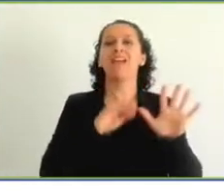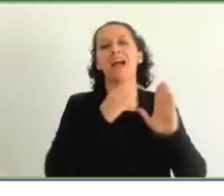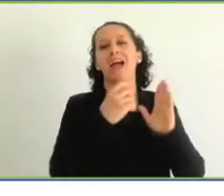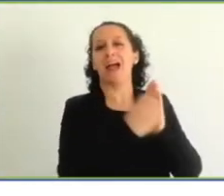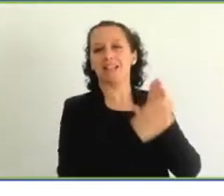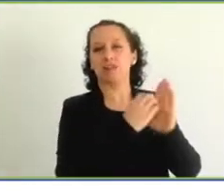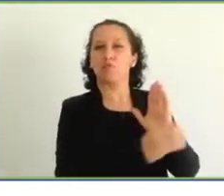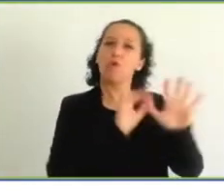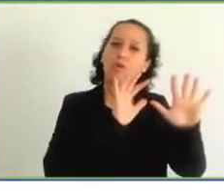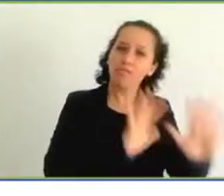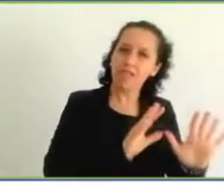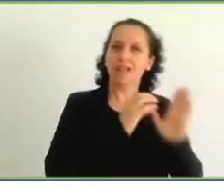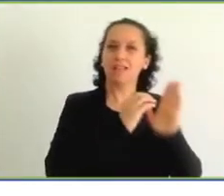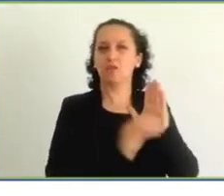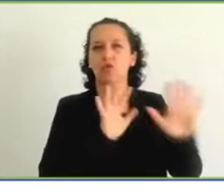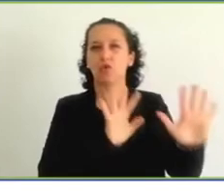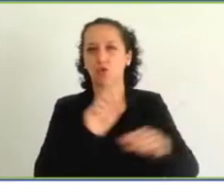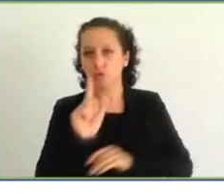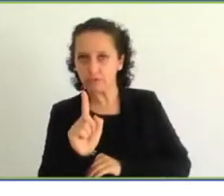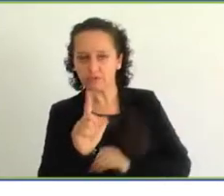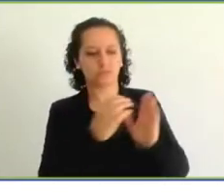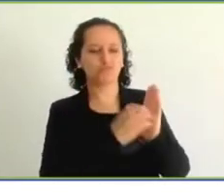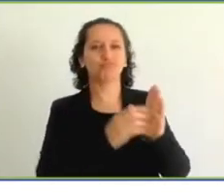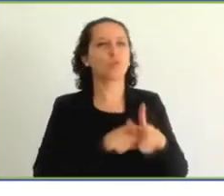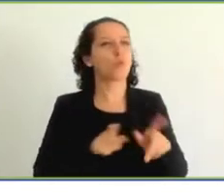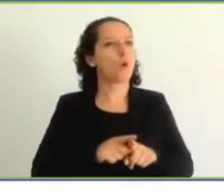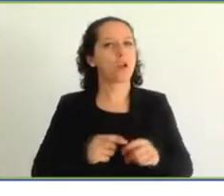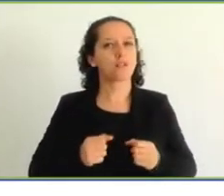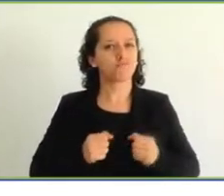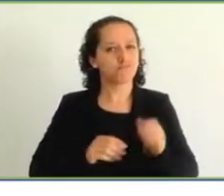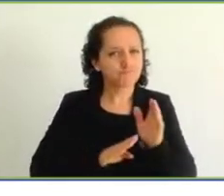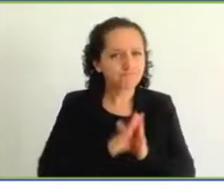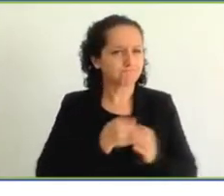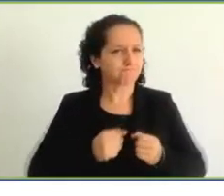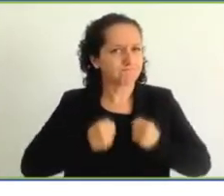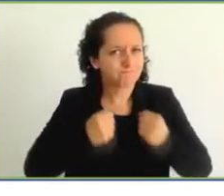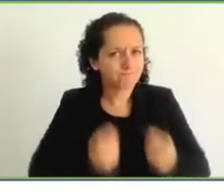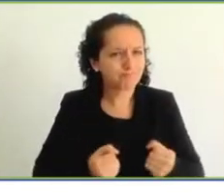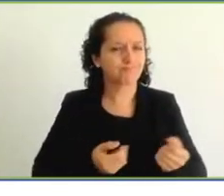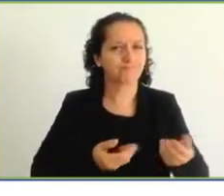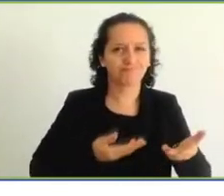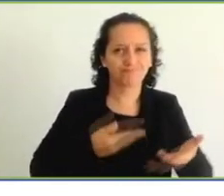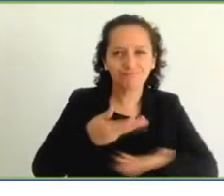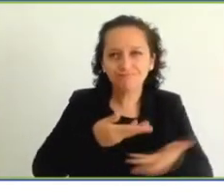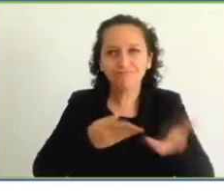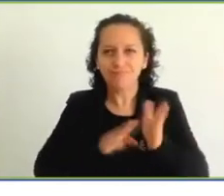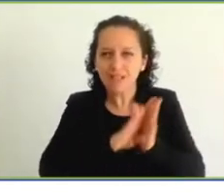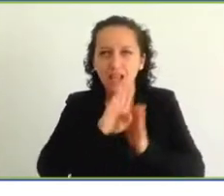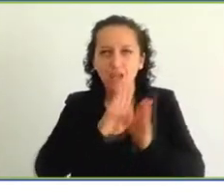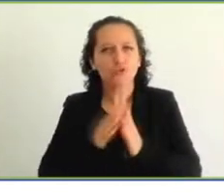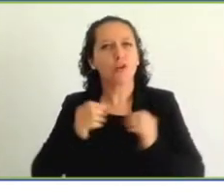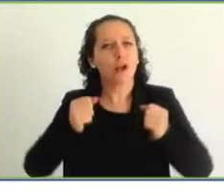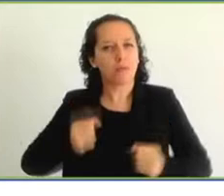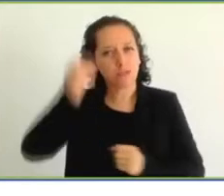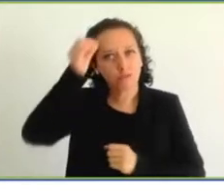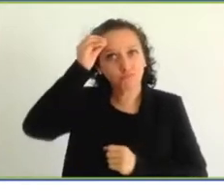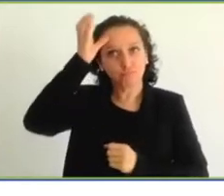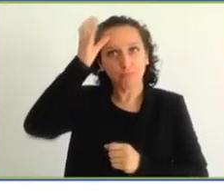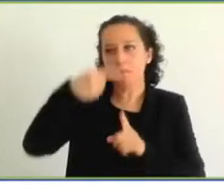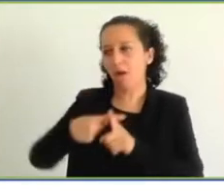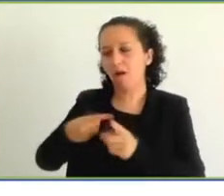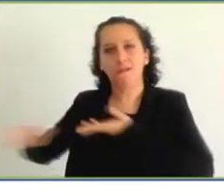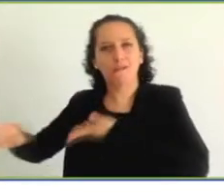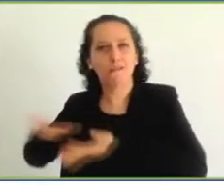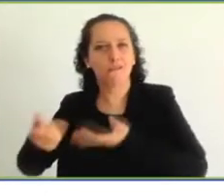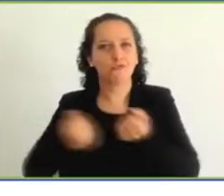and inter-island cooperation, 11-4, we have reached out to Dominica and Grenada. So, just last week,